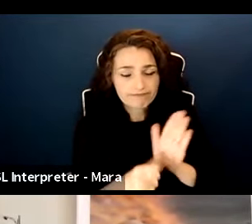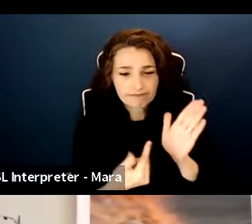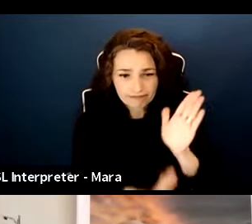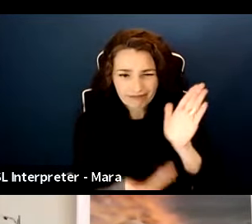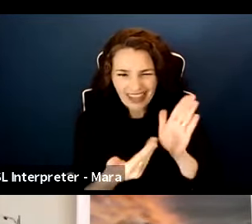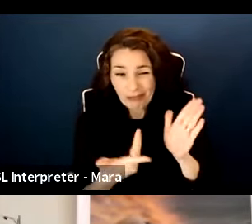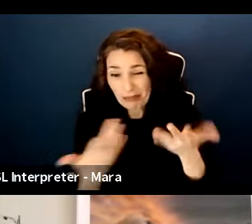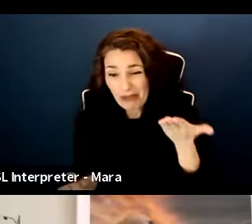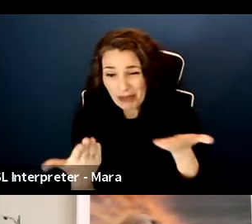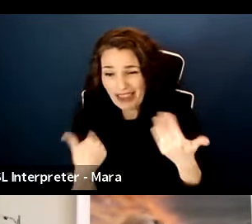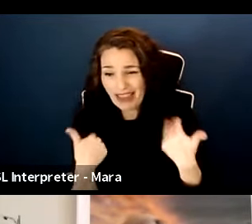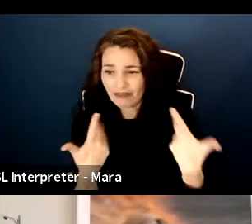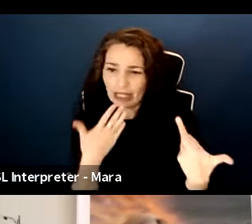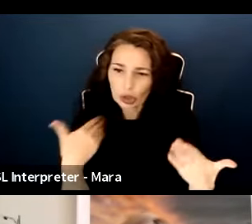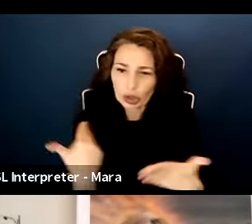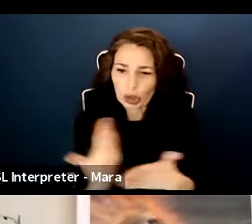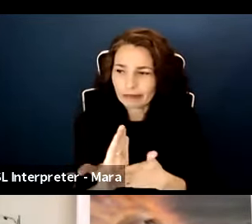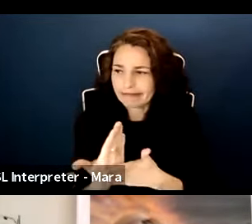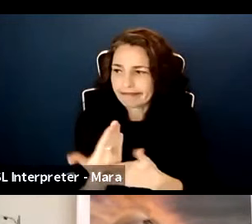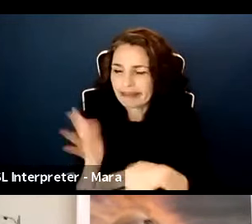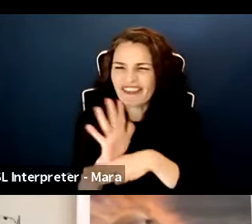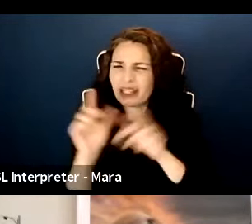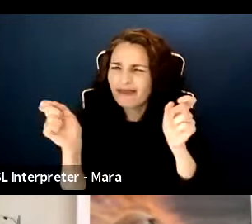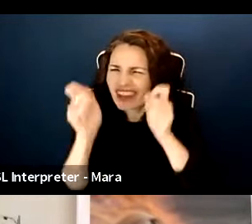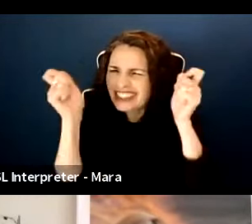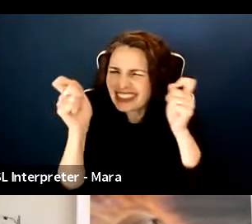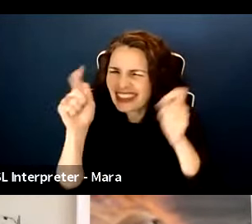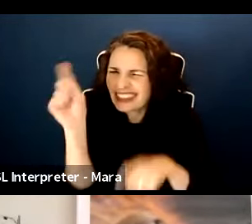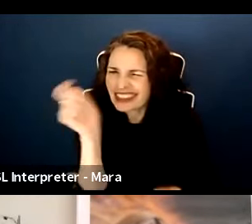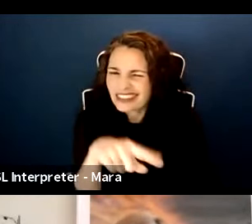that was the, the gist of the question for any of y'all to answer.